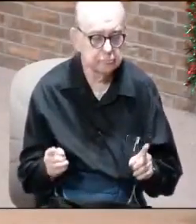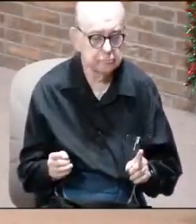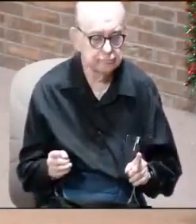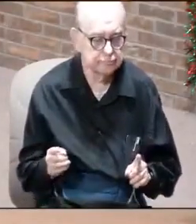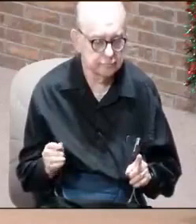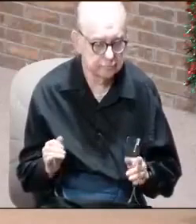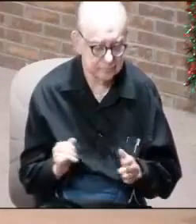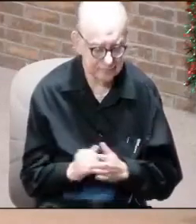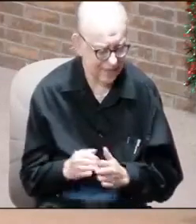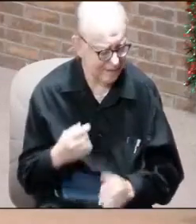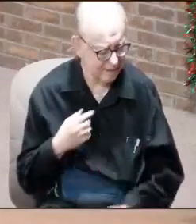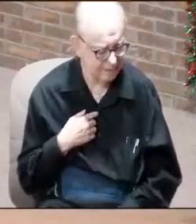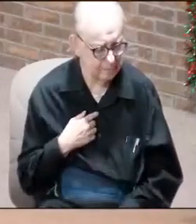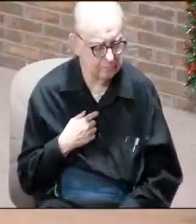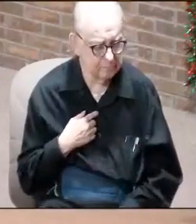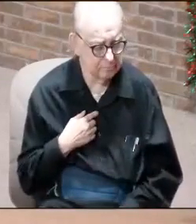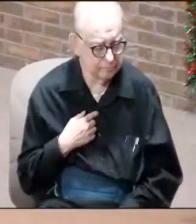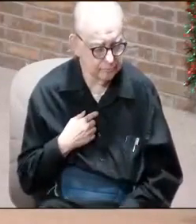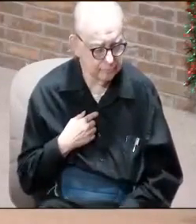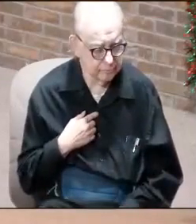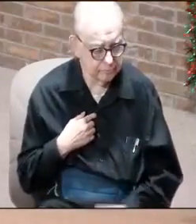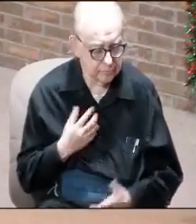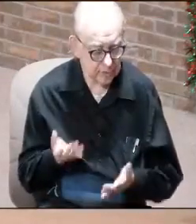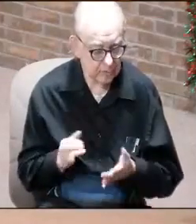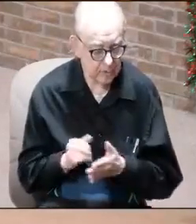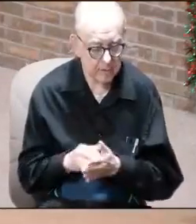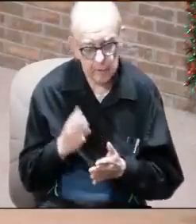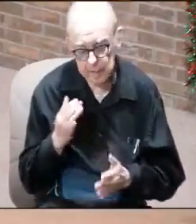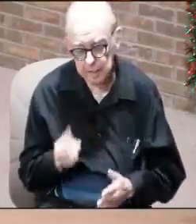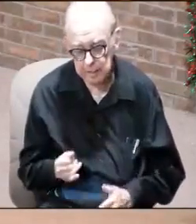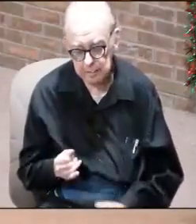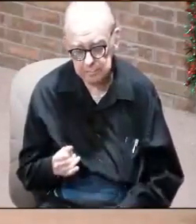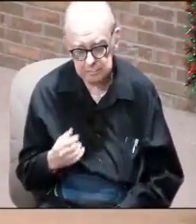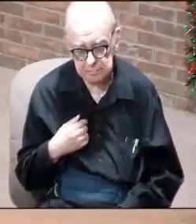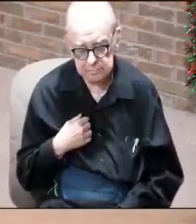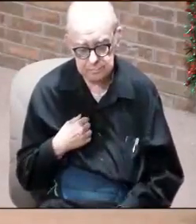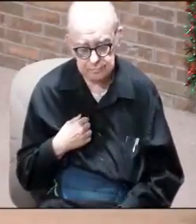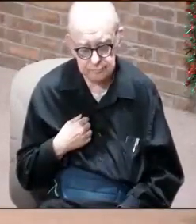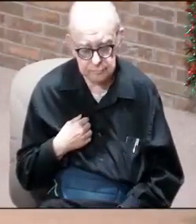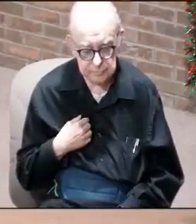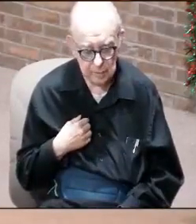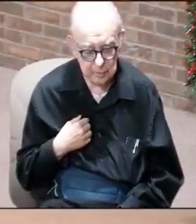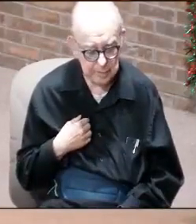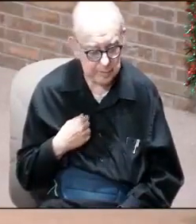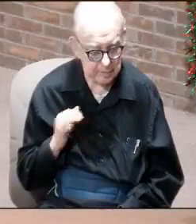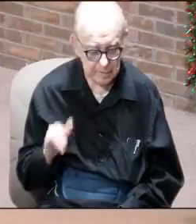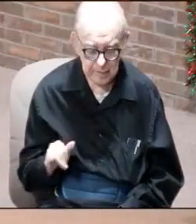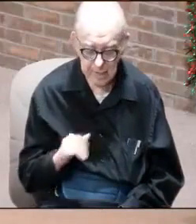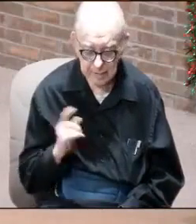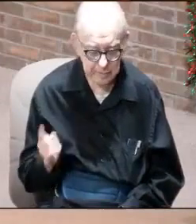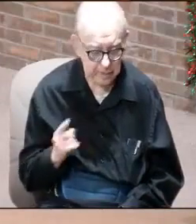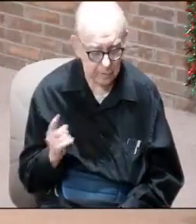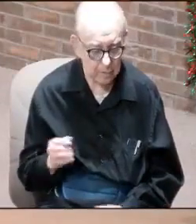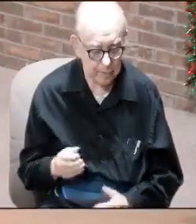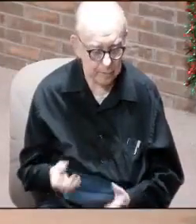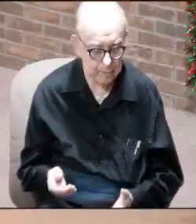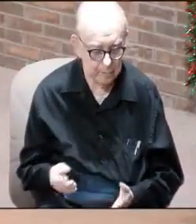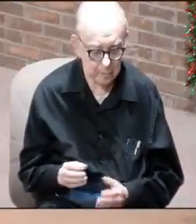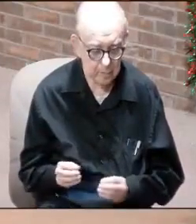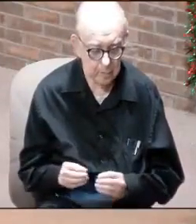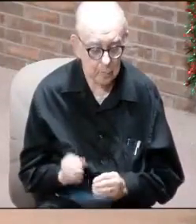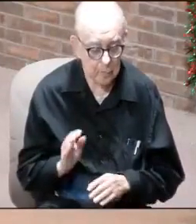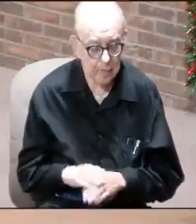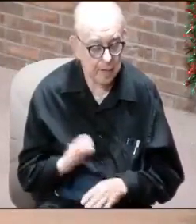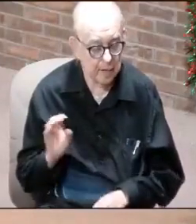But that's me. That's what I want, because I haven't always been this away. But now more than